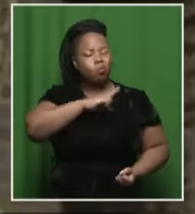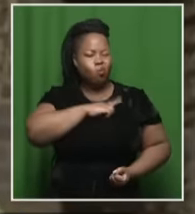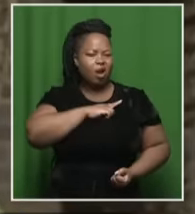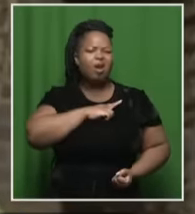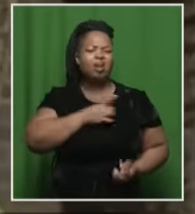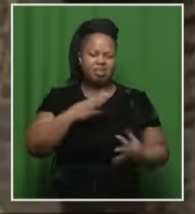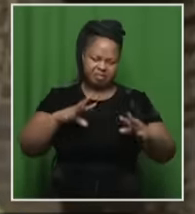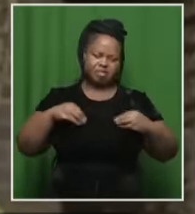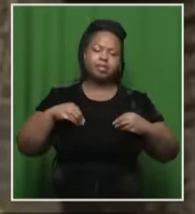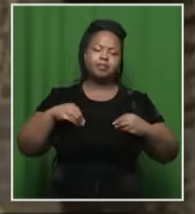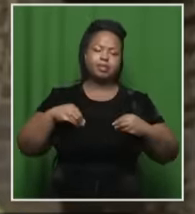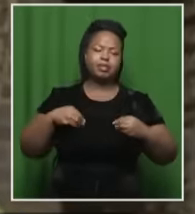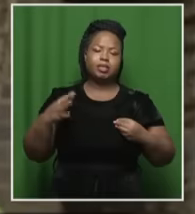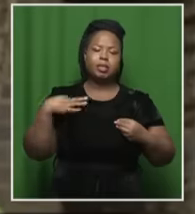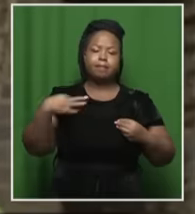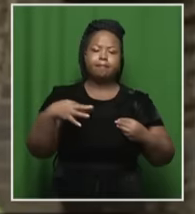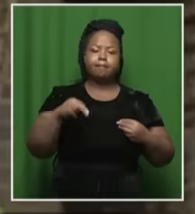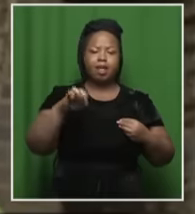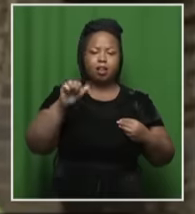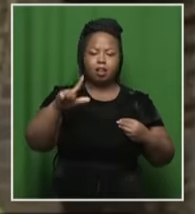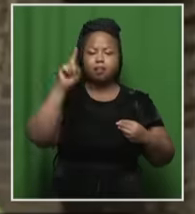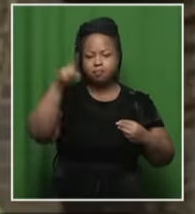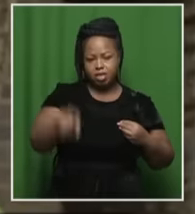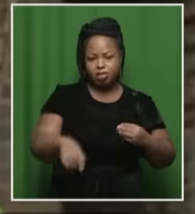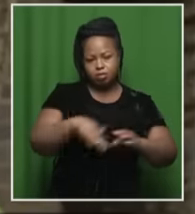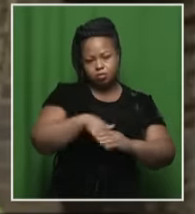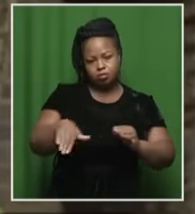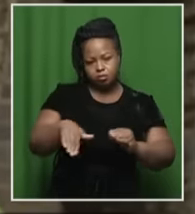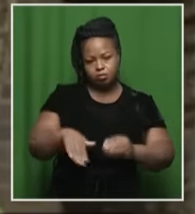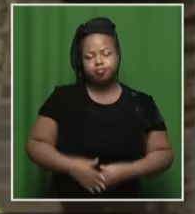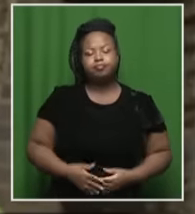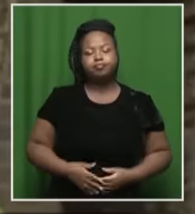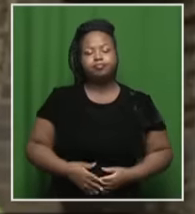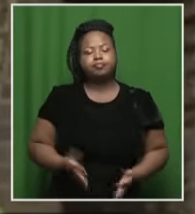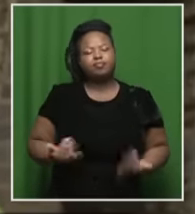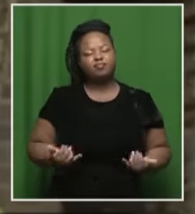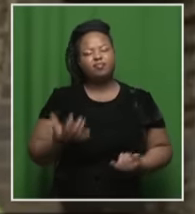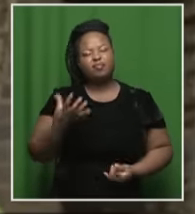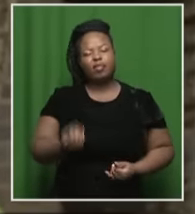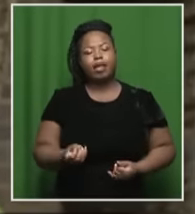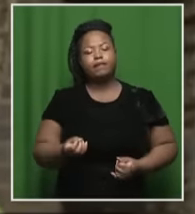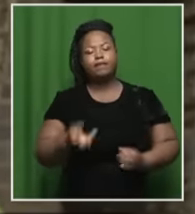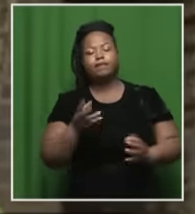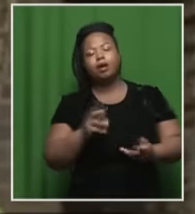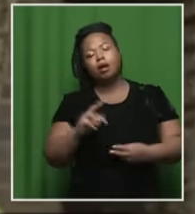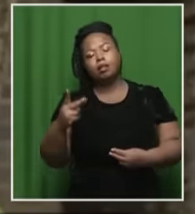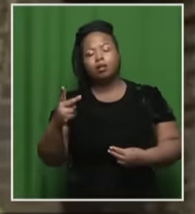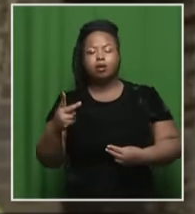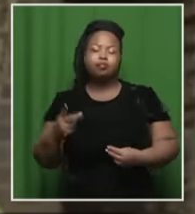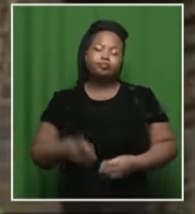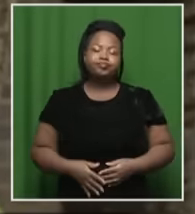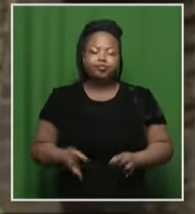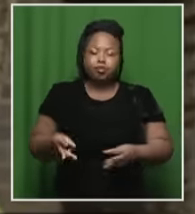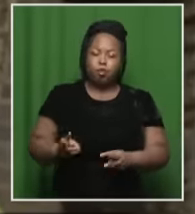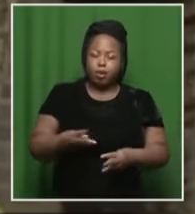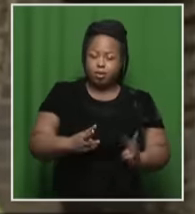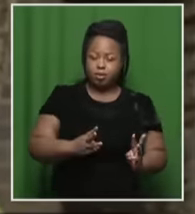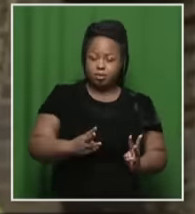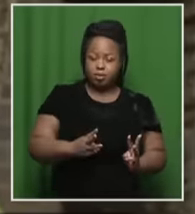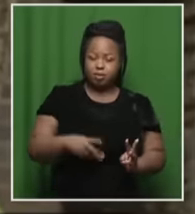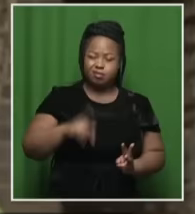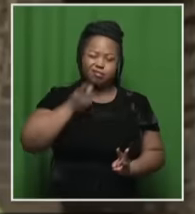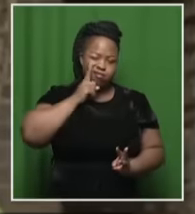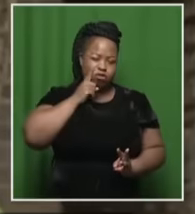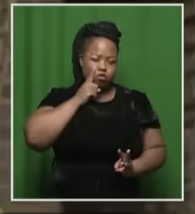the interest of justice for her to be released on bail. Now, there are several grounds on which you can look at in order to